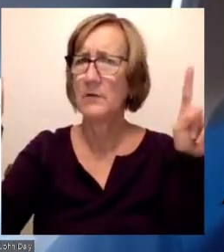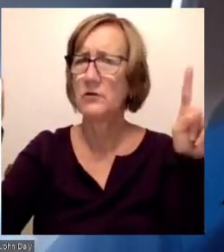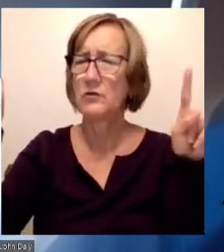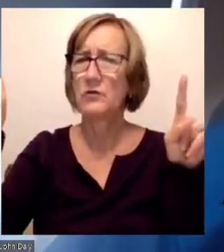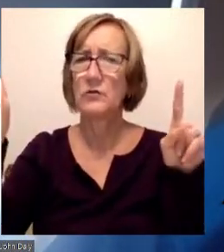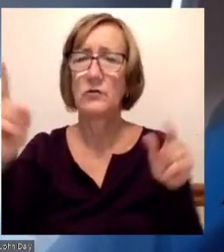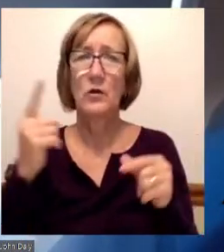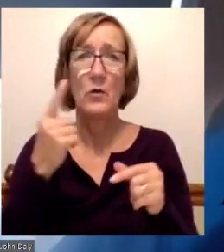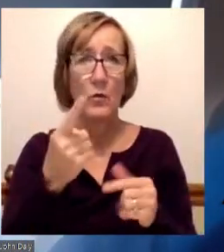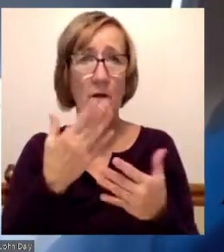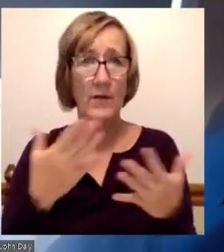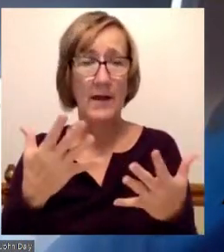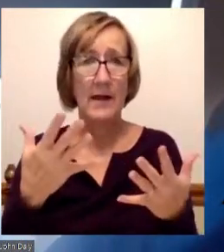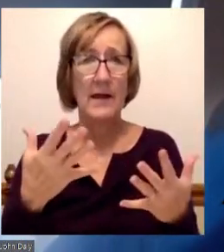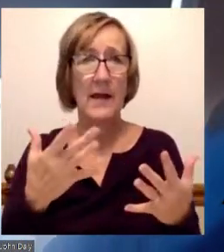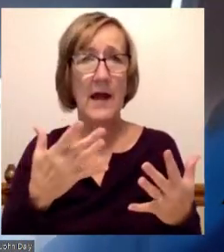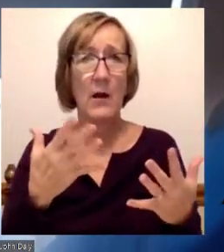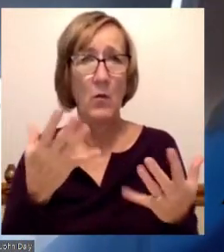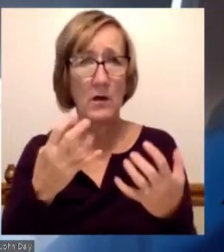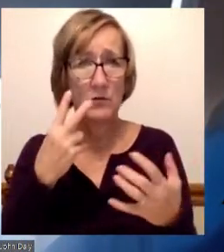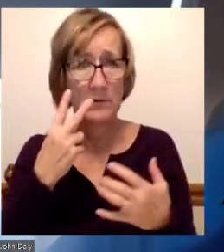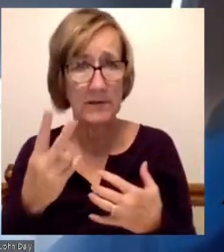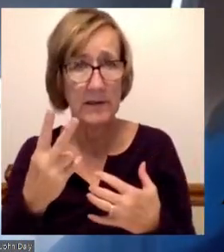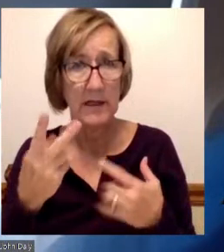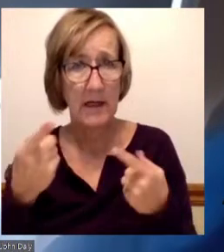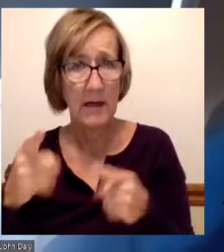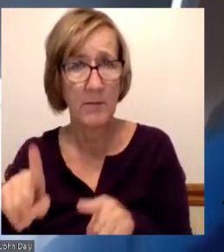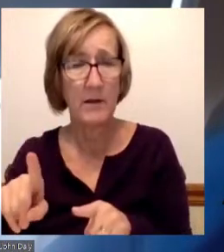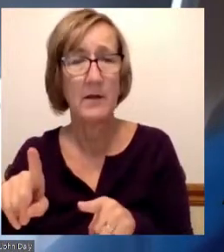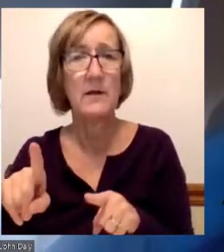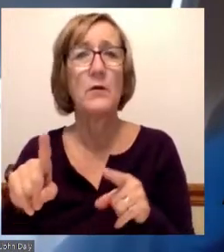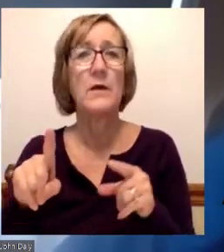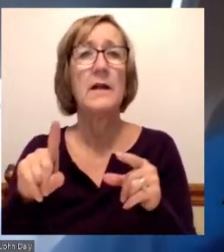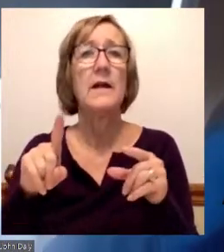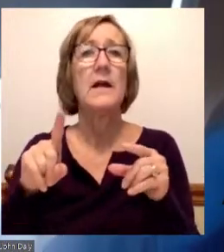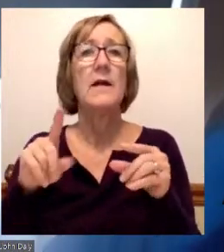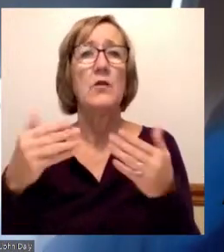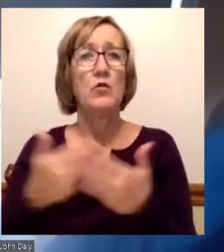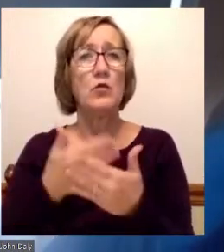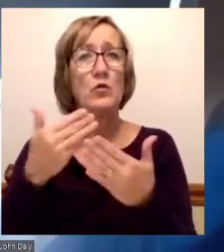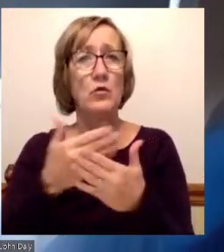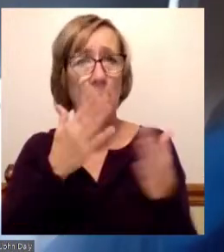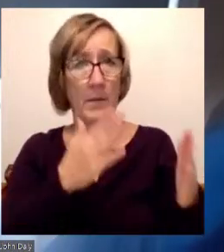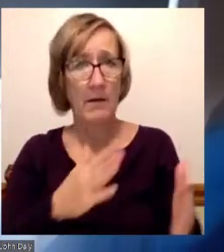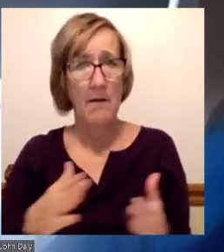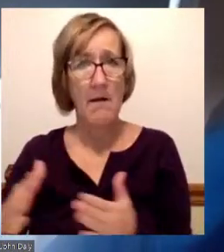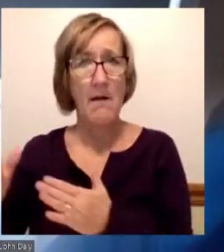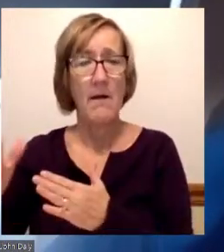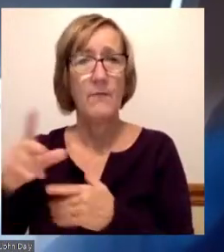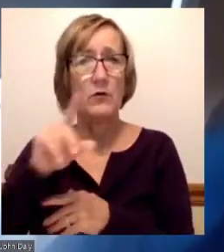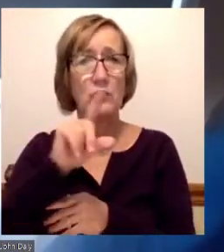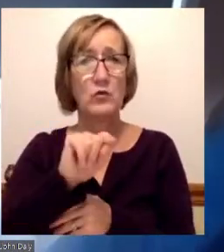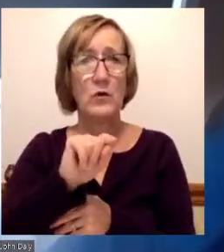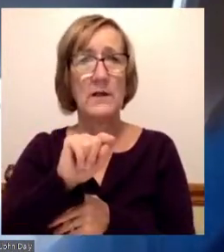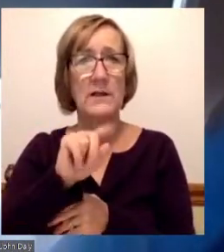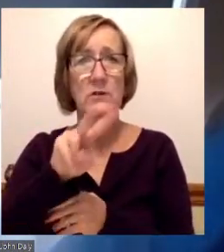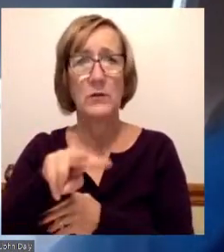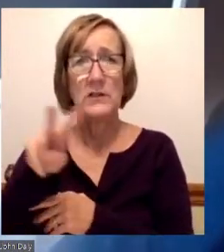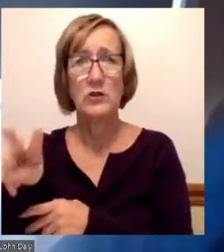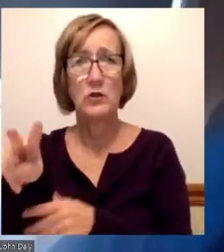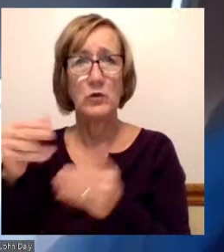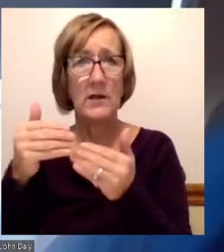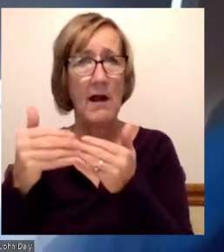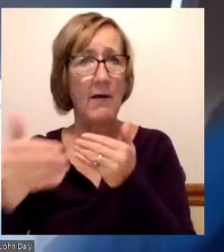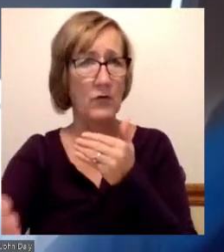things that I would like to see as we move forward into doing a new strategic plan for 2022 and the period beyond is